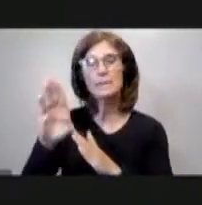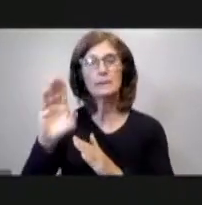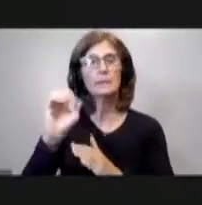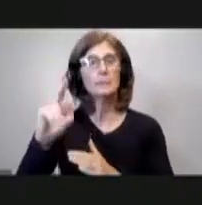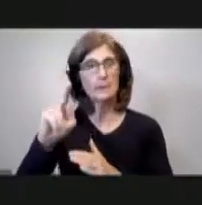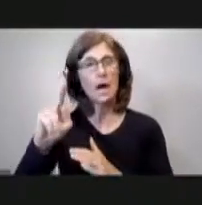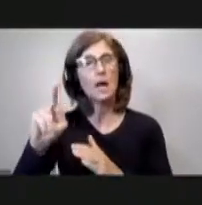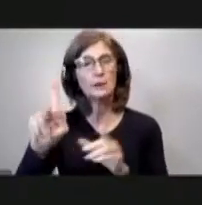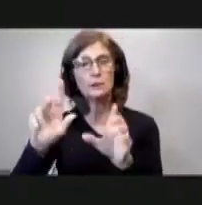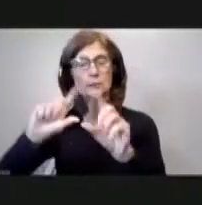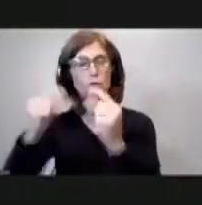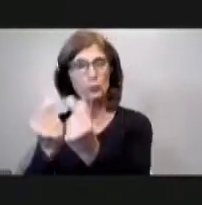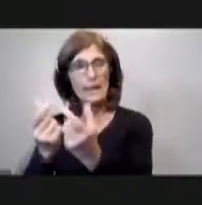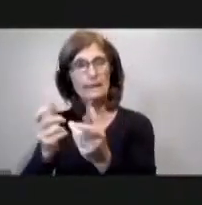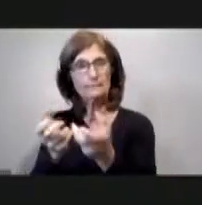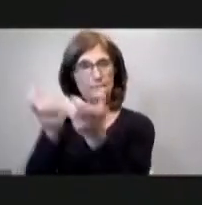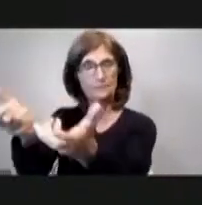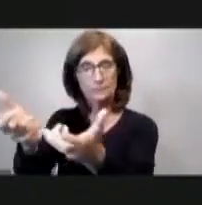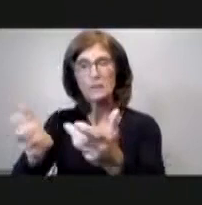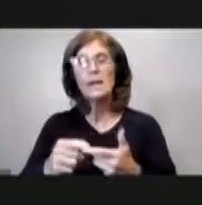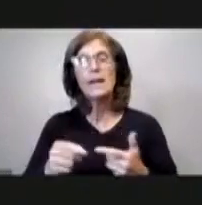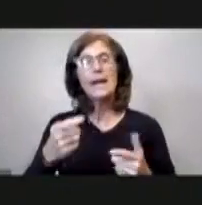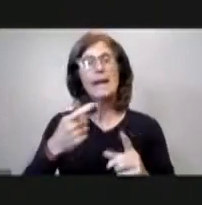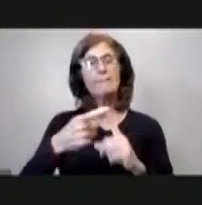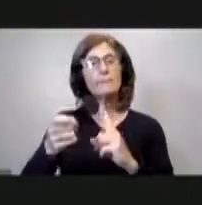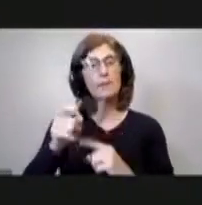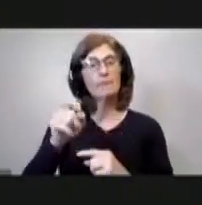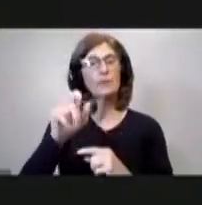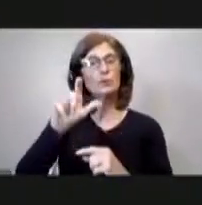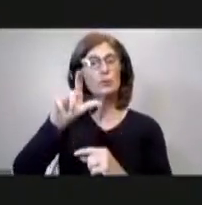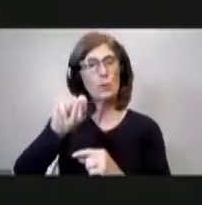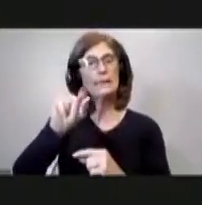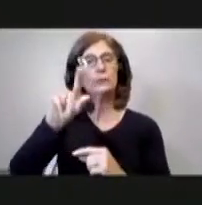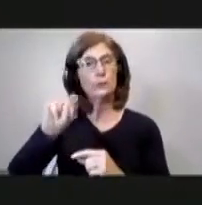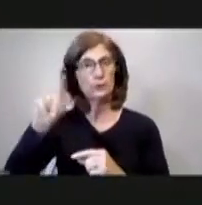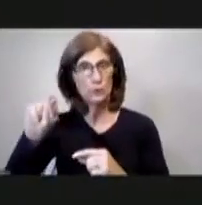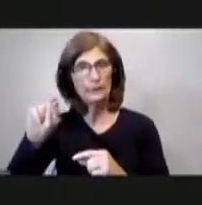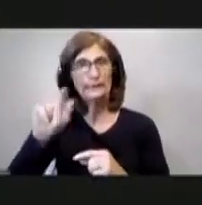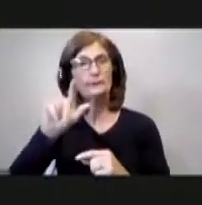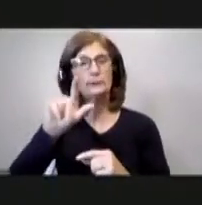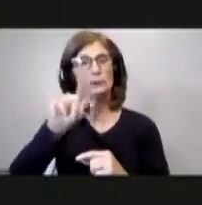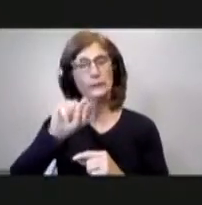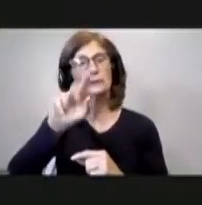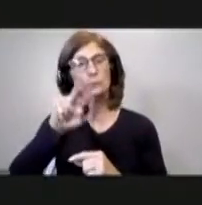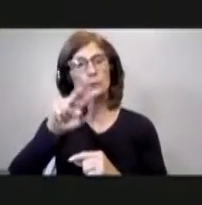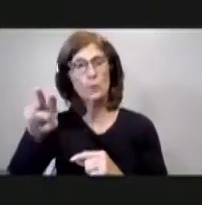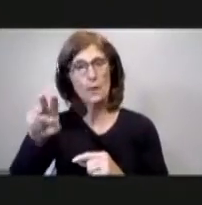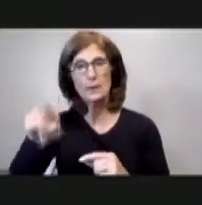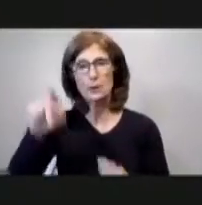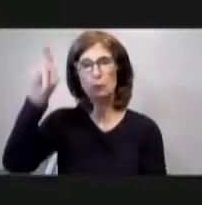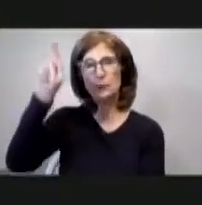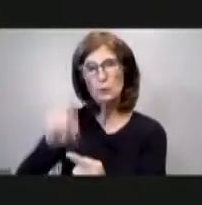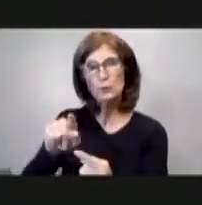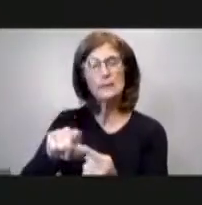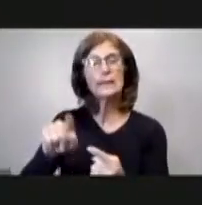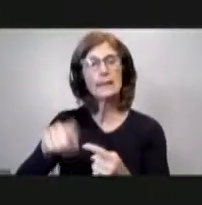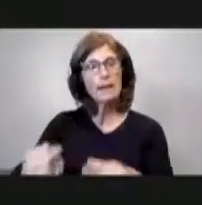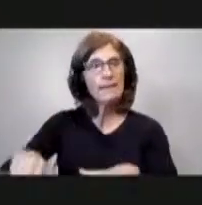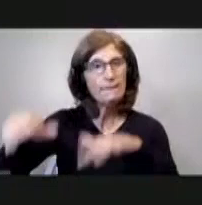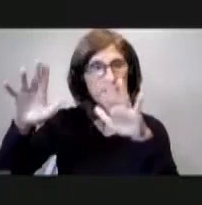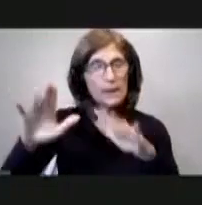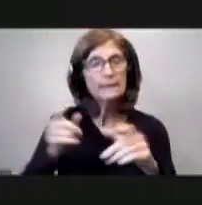2022 through 2027 capital improvement program by reducing flood control projects by